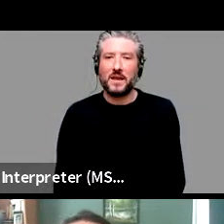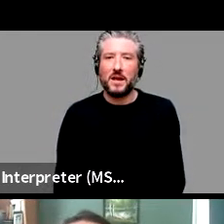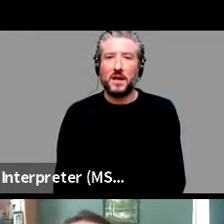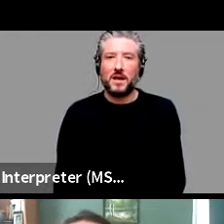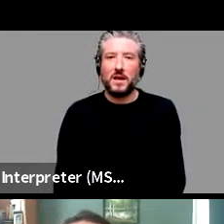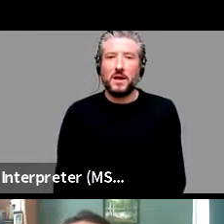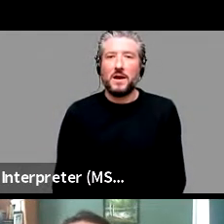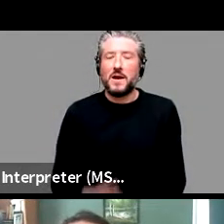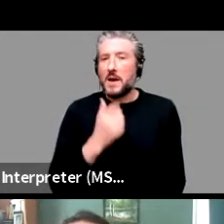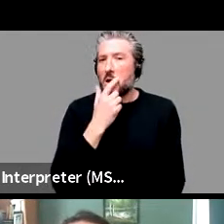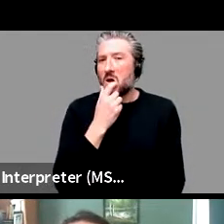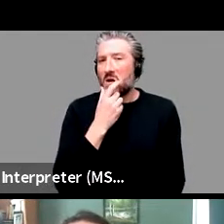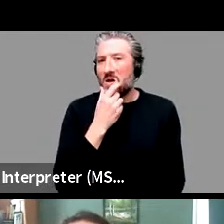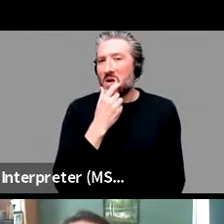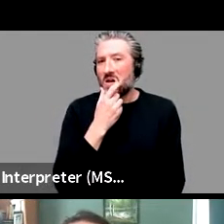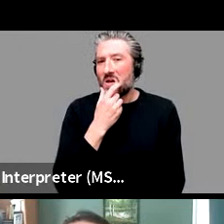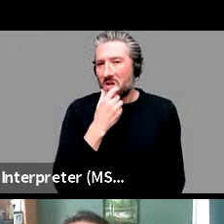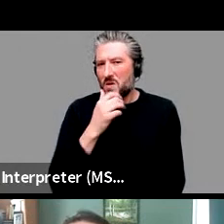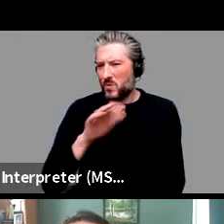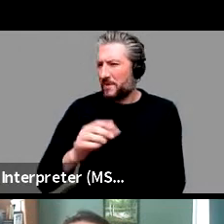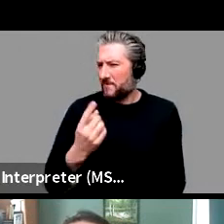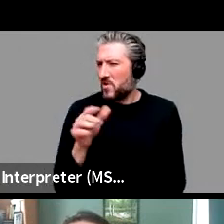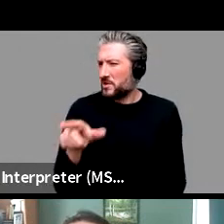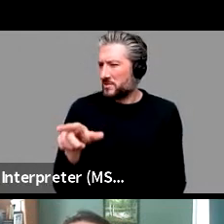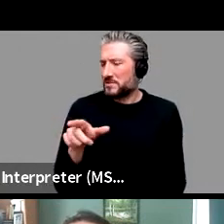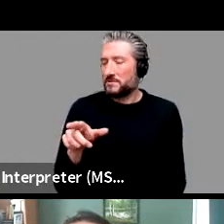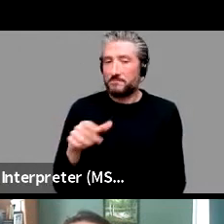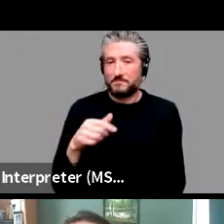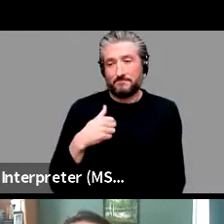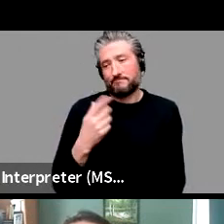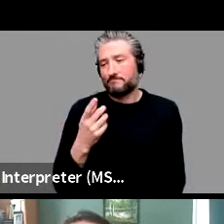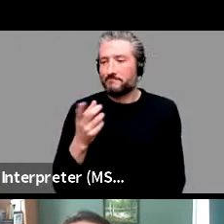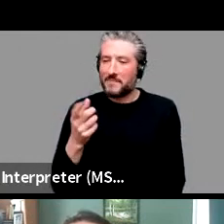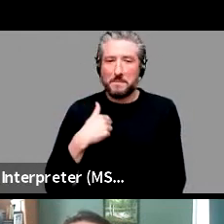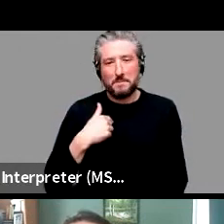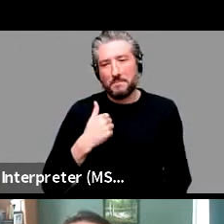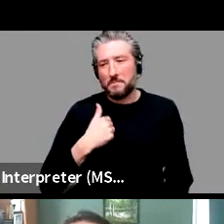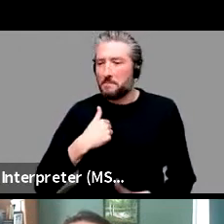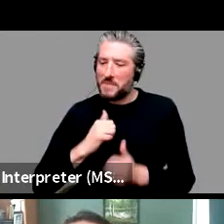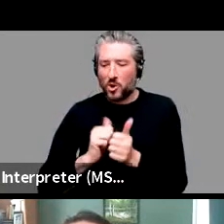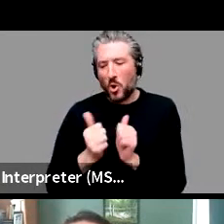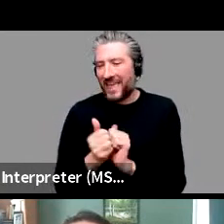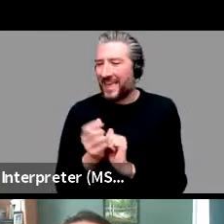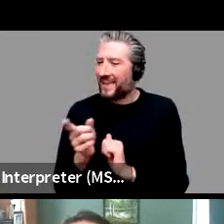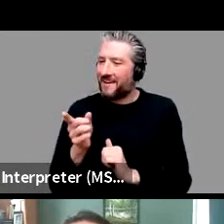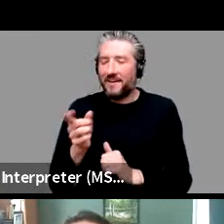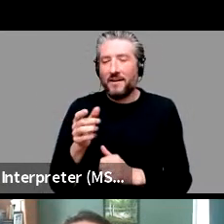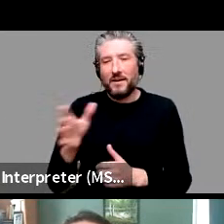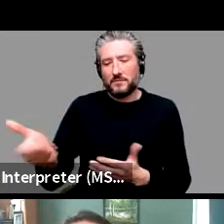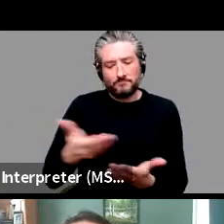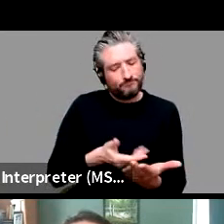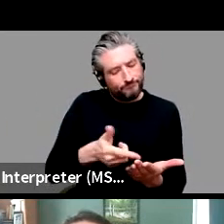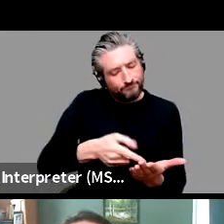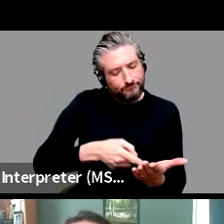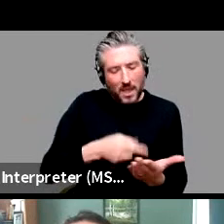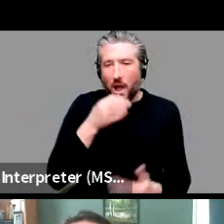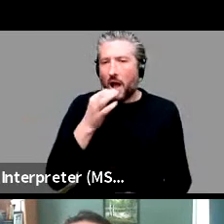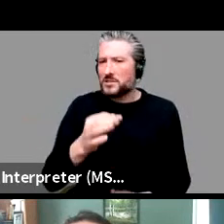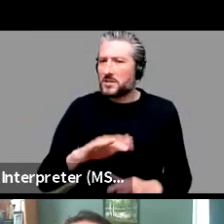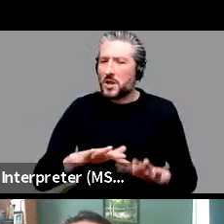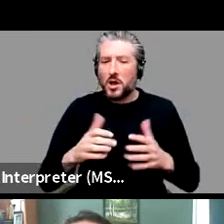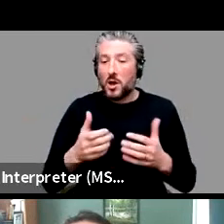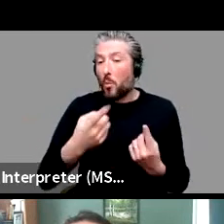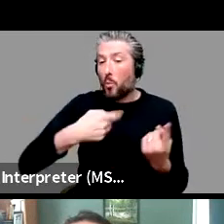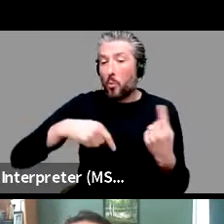take Andrea Nini's first as, um, as my own colleague, I'll, I'll, do that one. Um, so he asked, um, how does this, we learn the